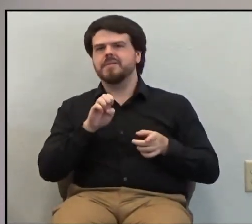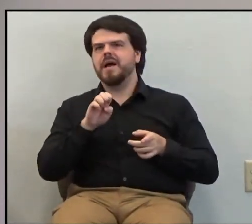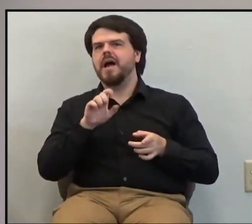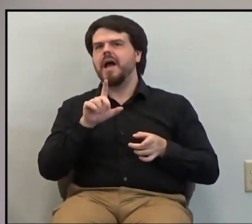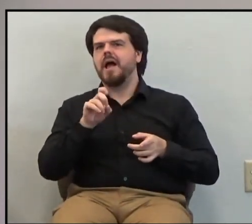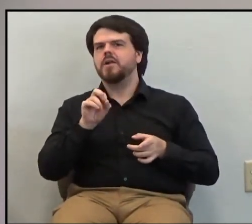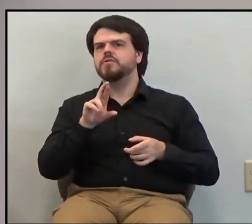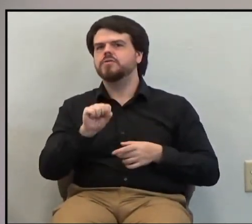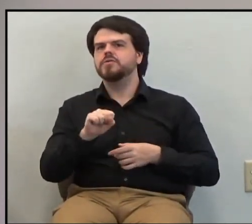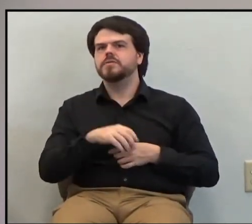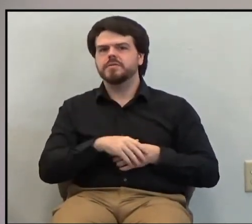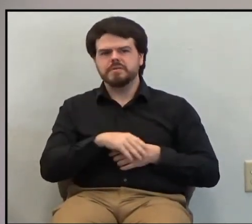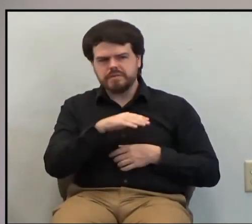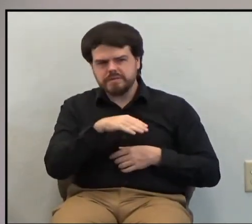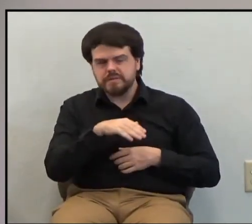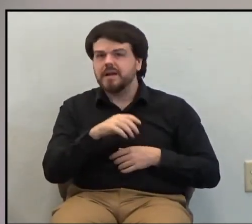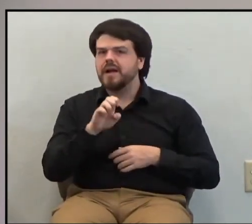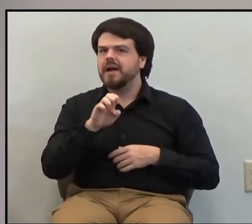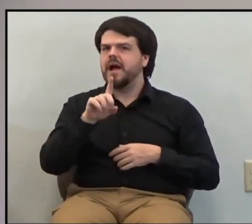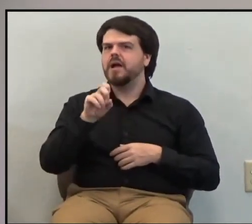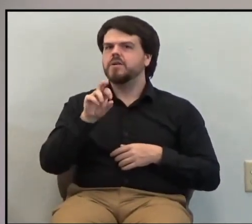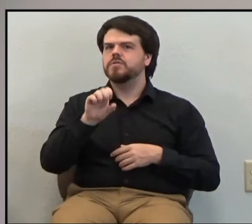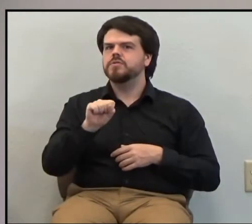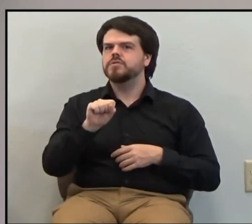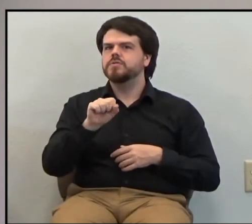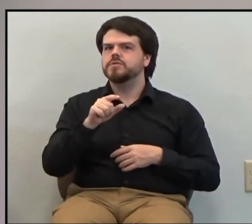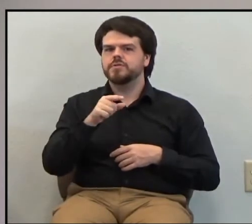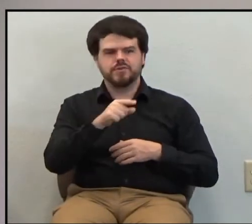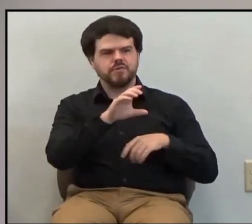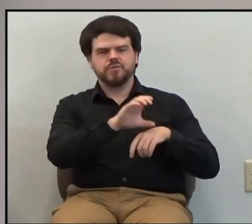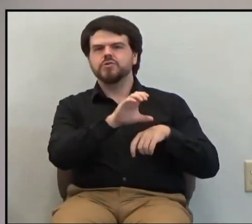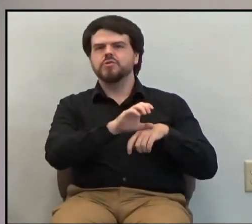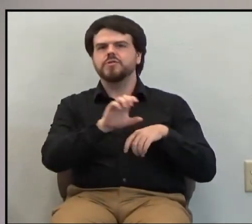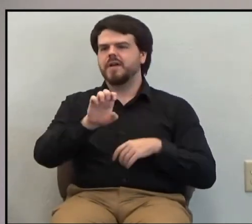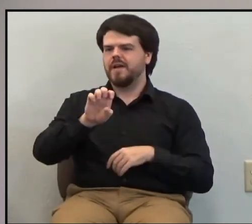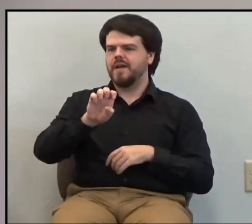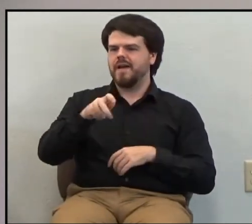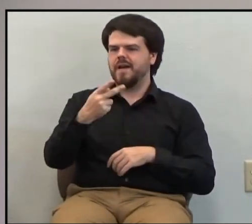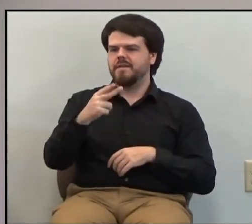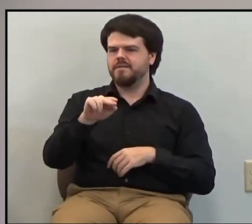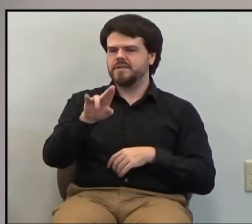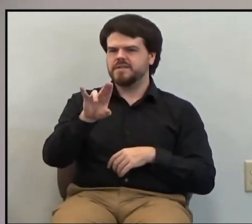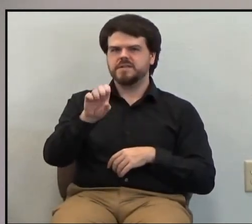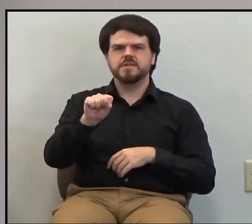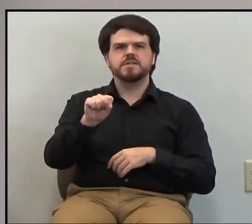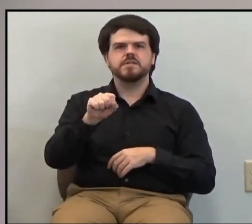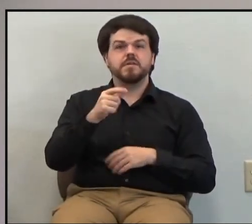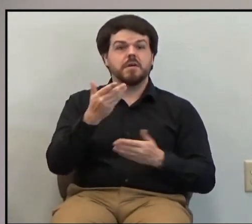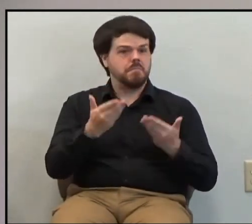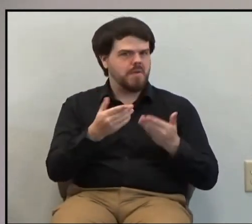He wanted elders from the church in the city of Ephesus, probably where he was a prisoner.